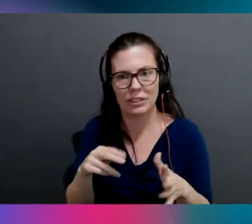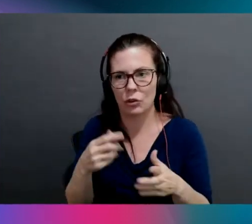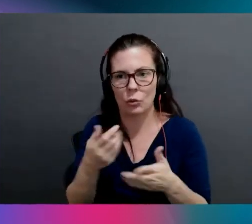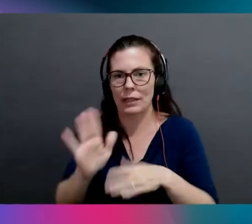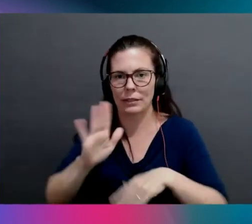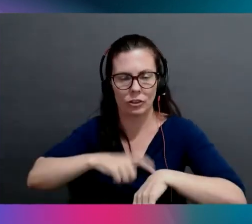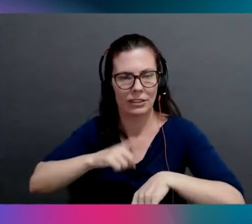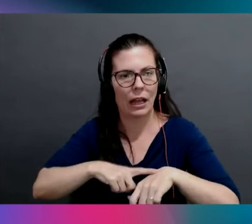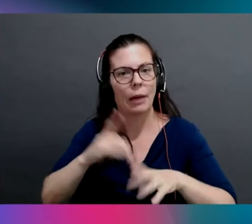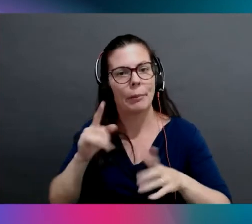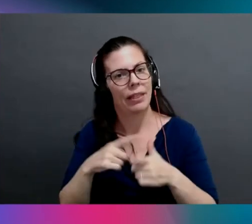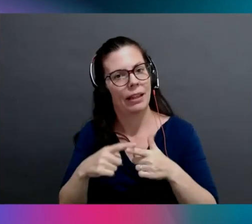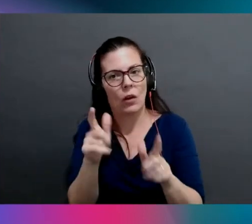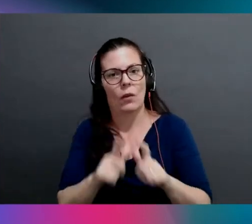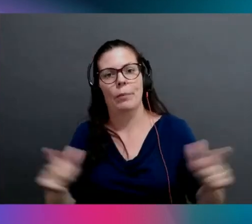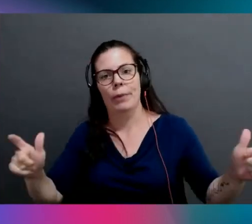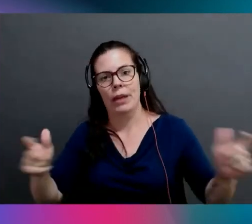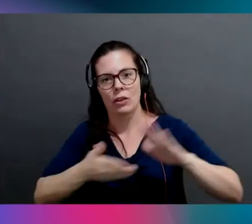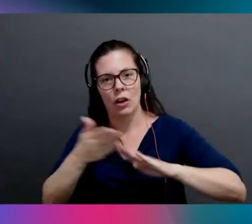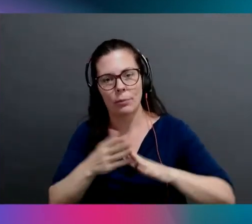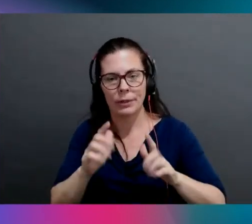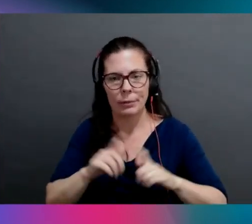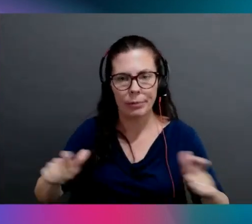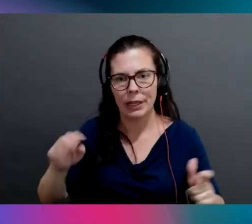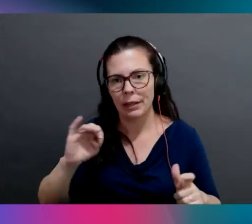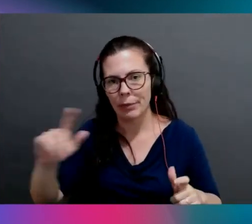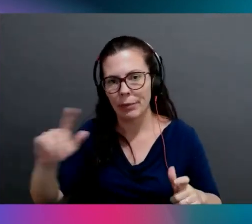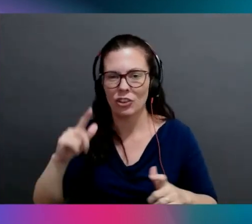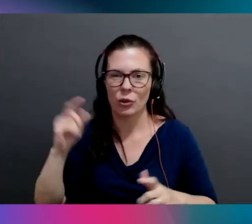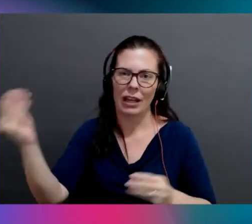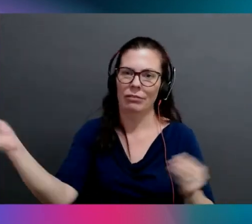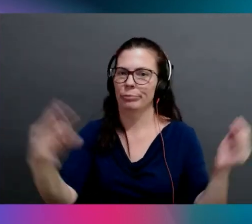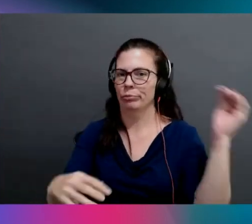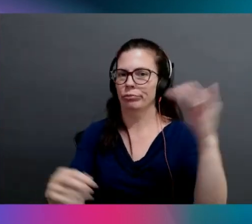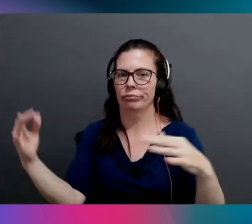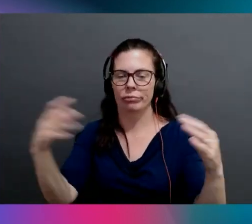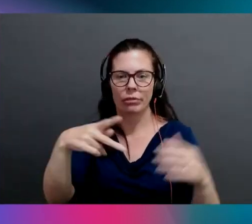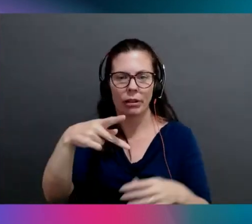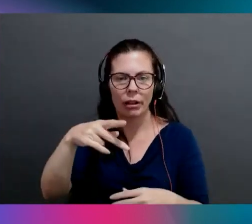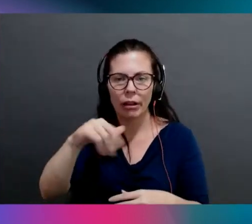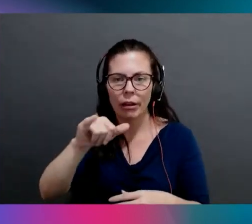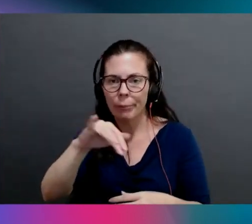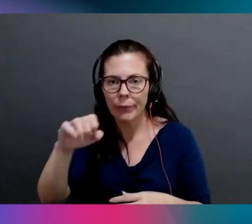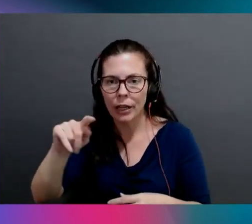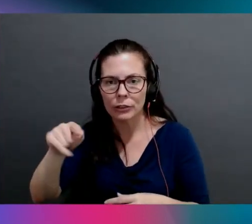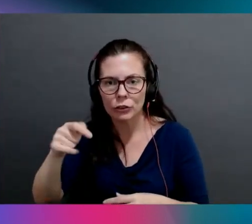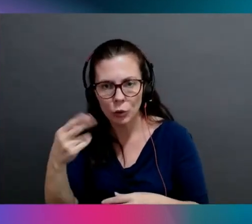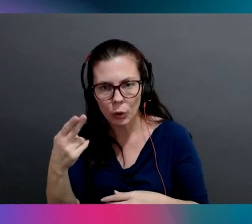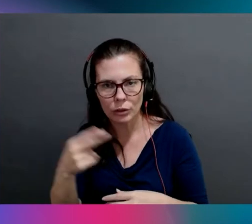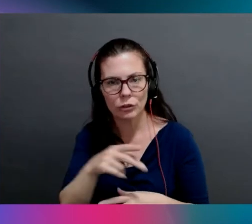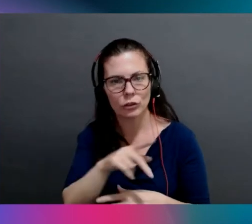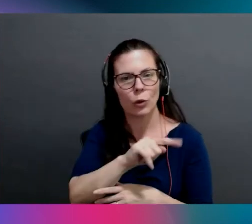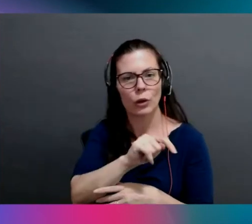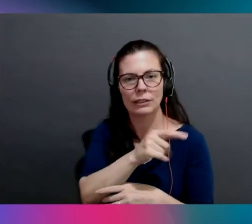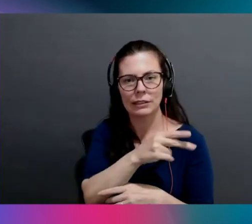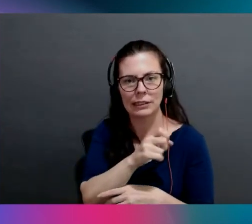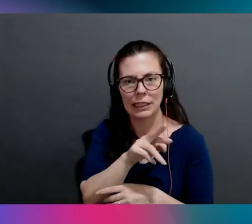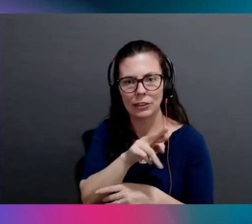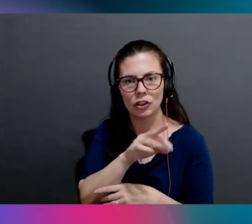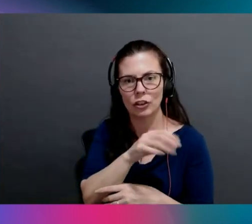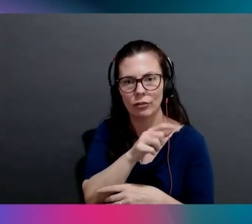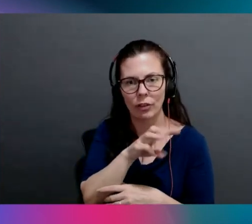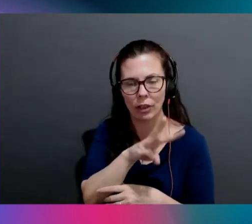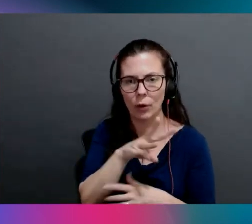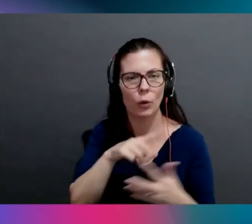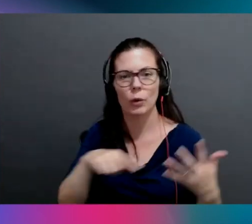teams, like, you know, you'll have teams throwing hucking models at you from PyTorch and people hucking TensorFlow models and people putting them in Onyx runtime for some reason,